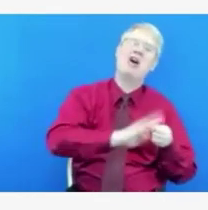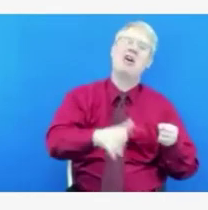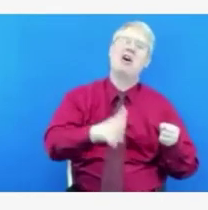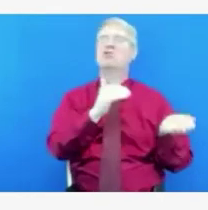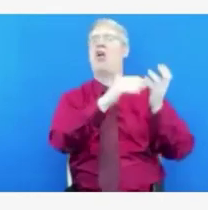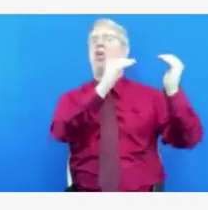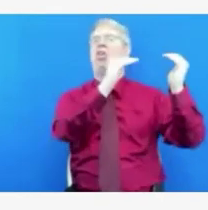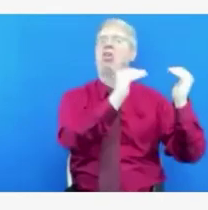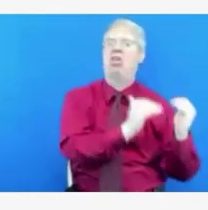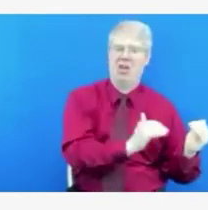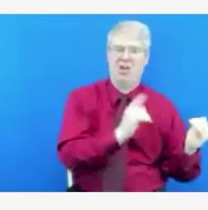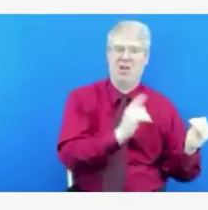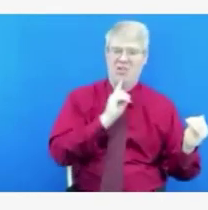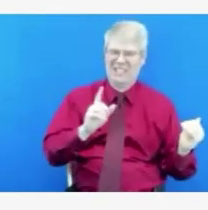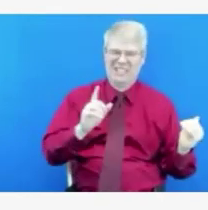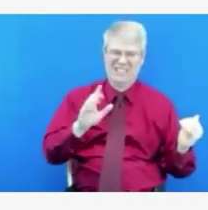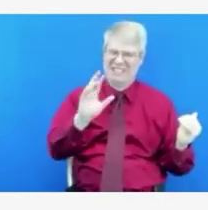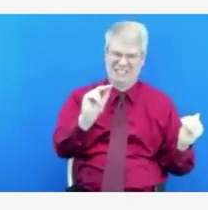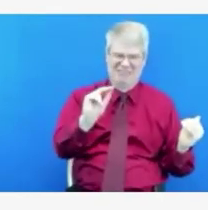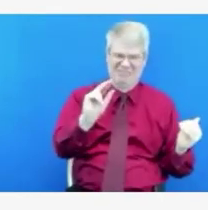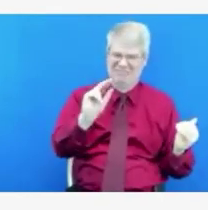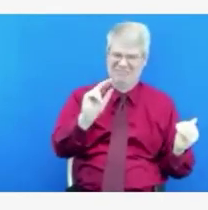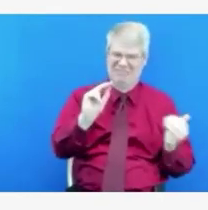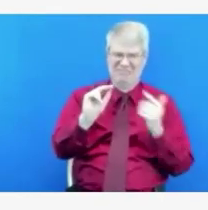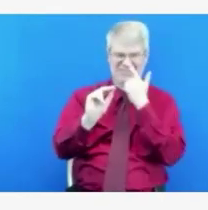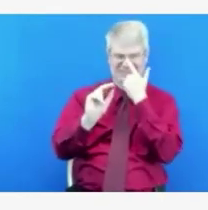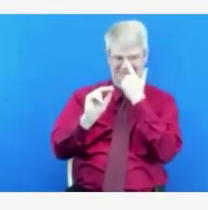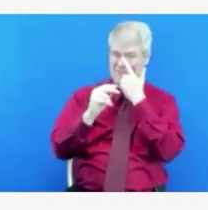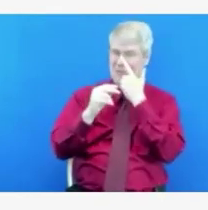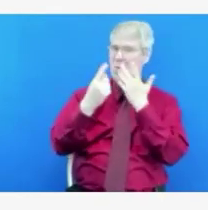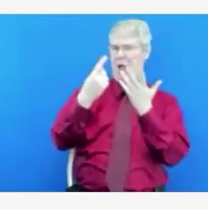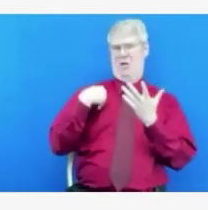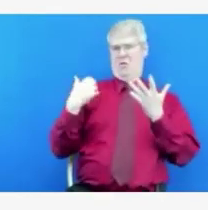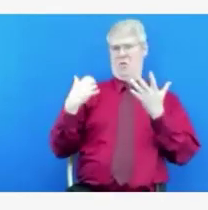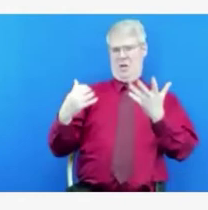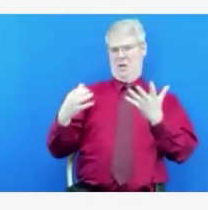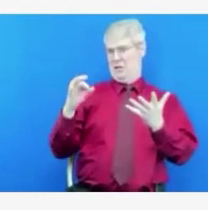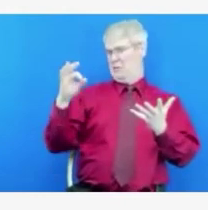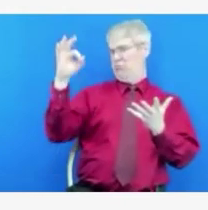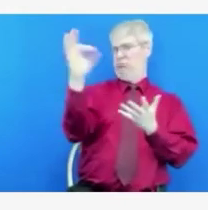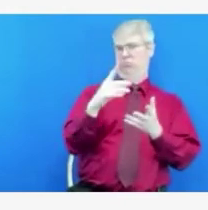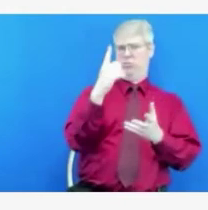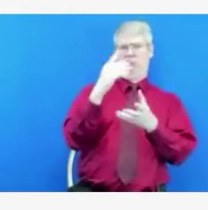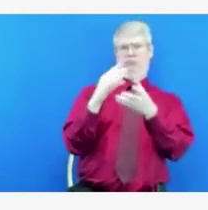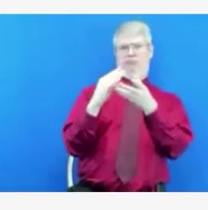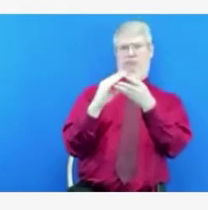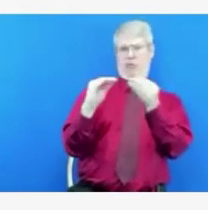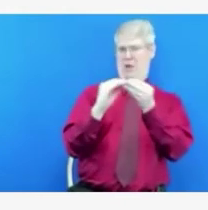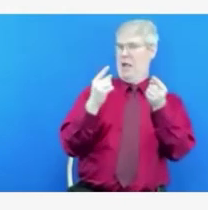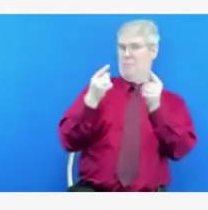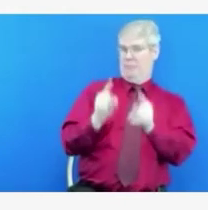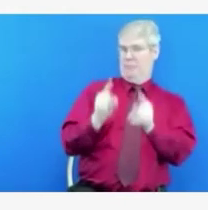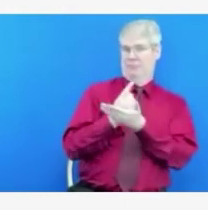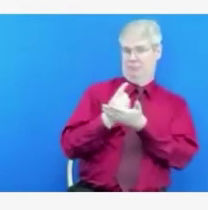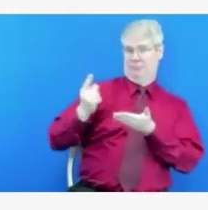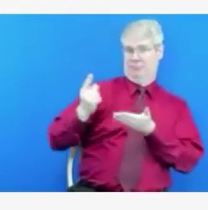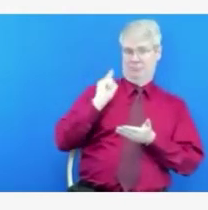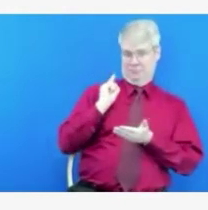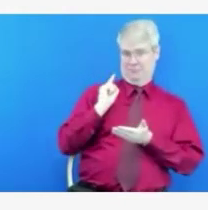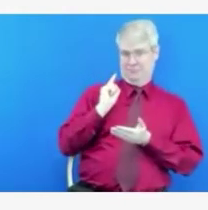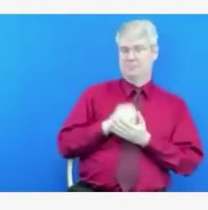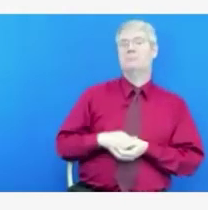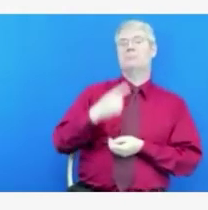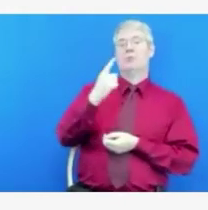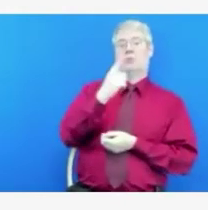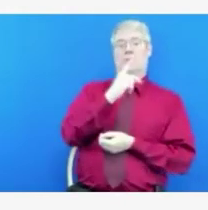she broke into tears because it had been so long that she had heard somebody express that kind of confidence, meaning that